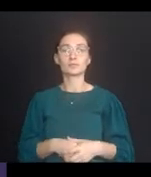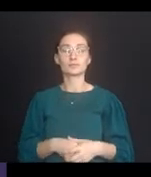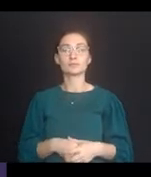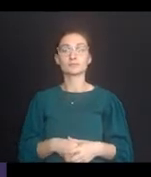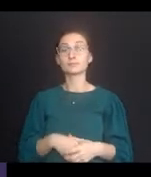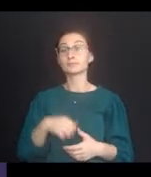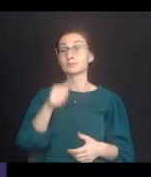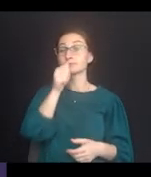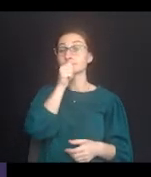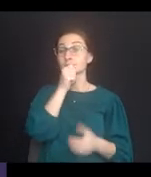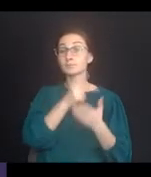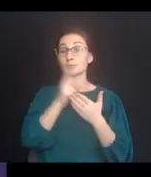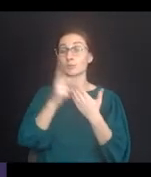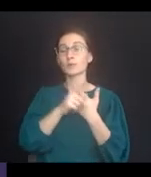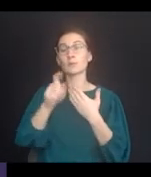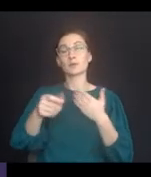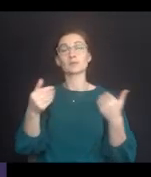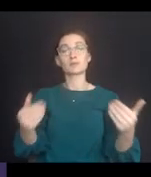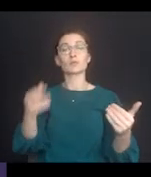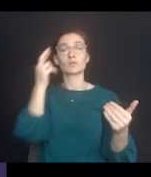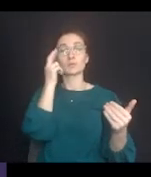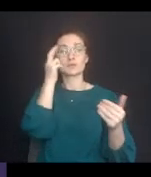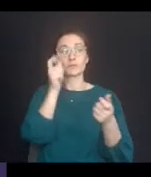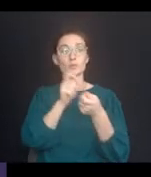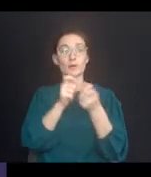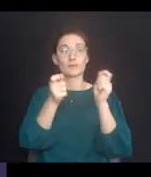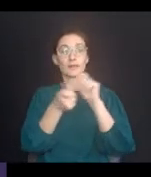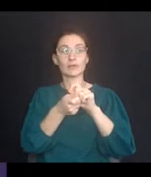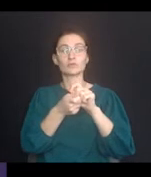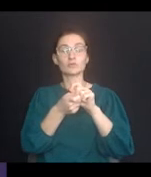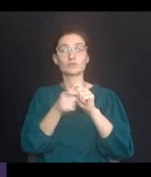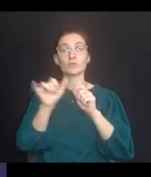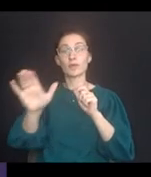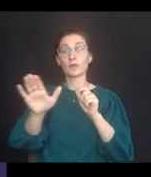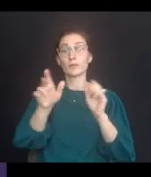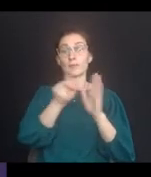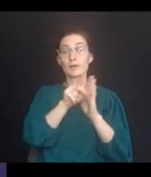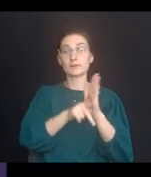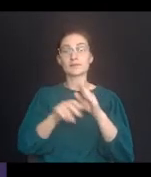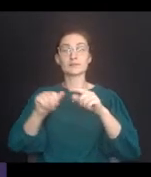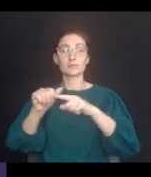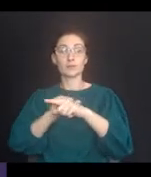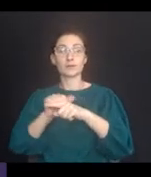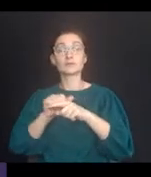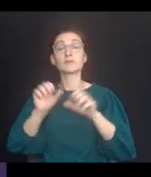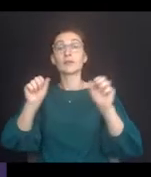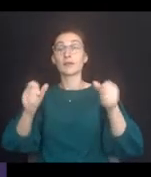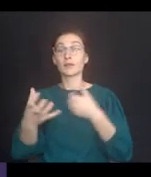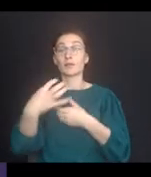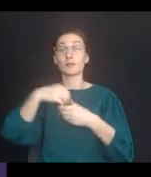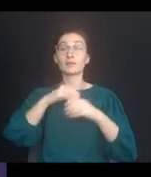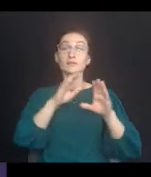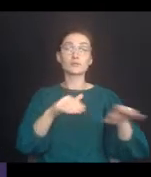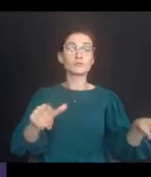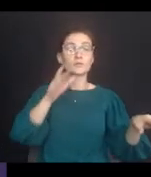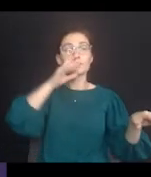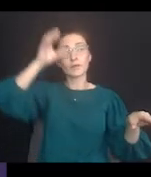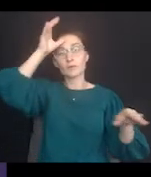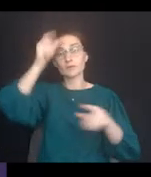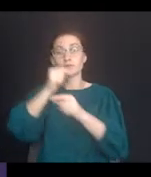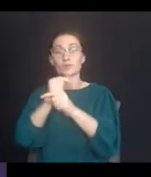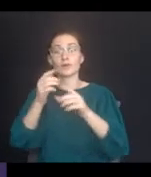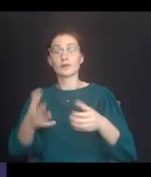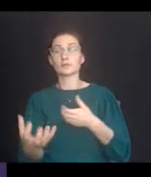Private programs must make reasonable modifications to their policies and practices to integrate children, parents, and guardians with